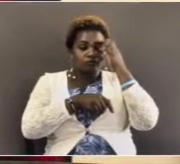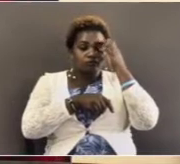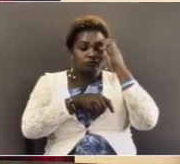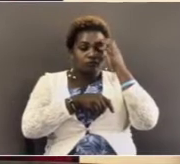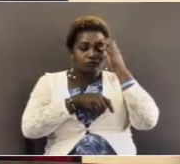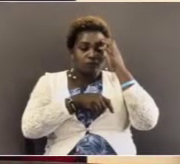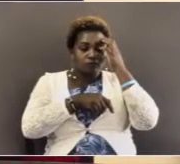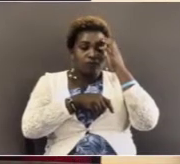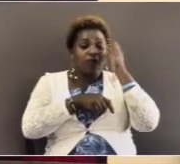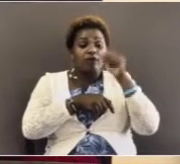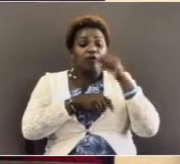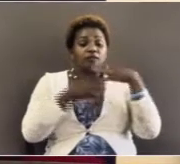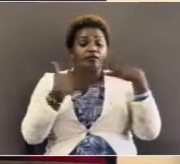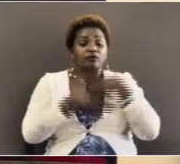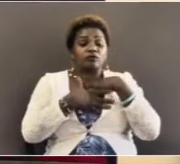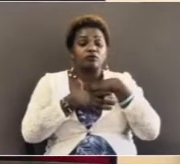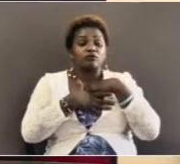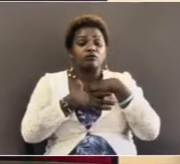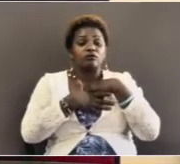They were quite surprised